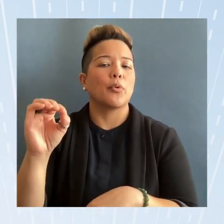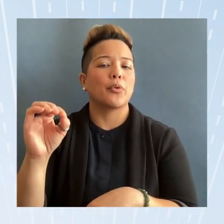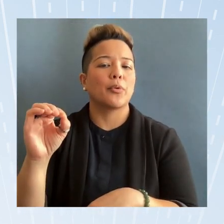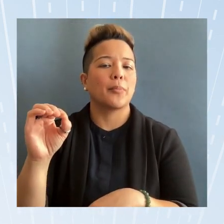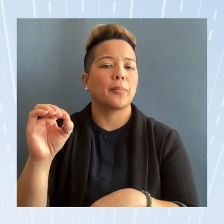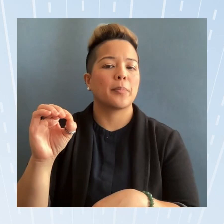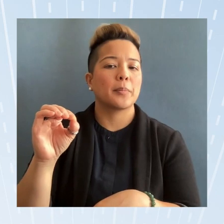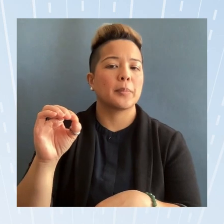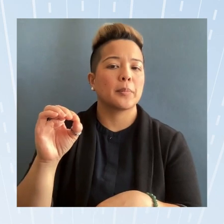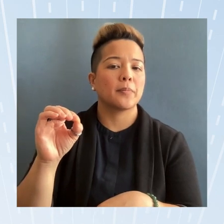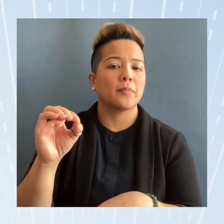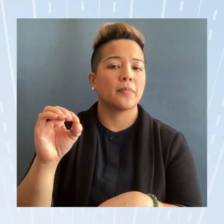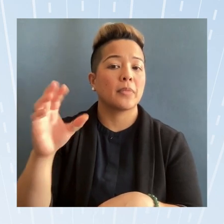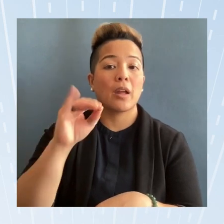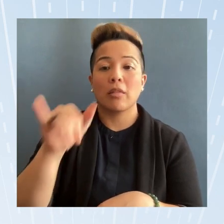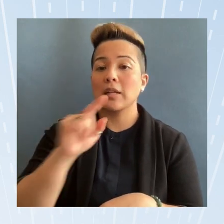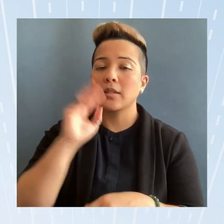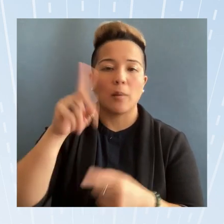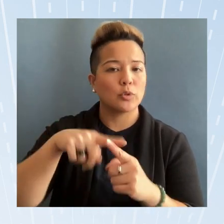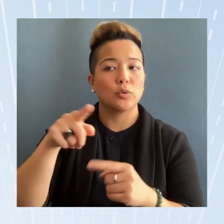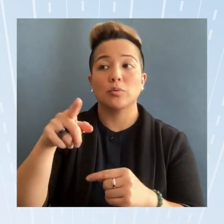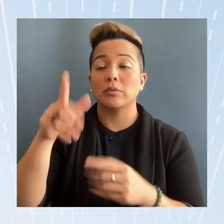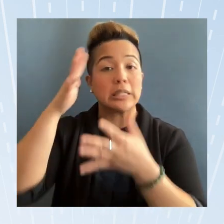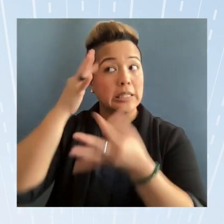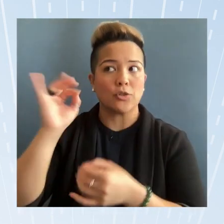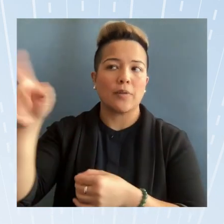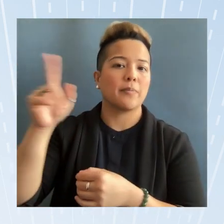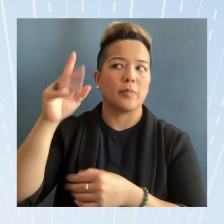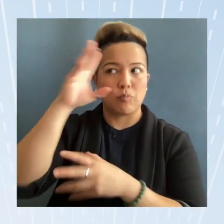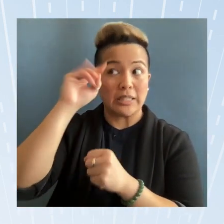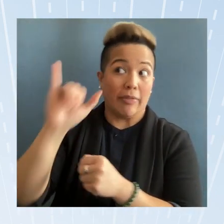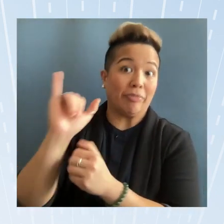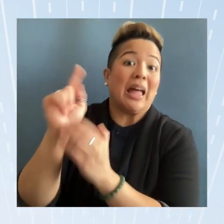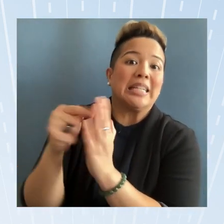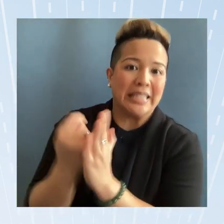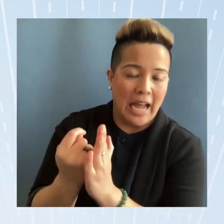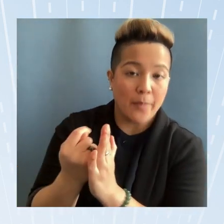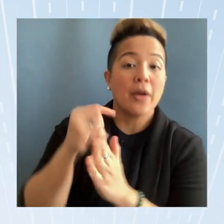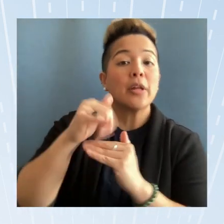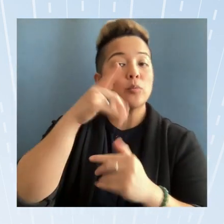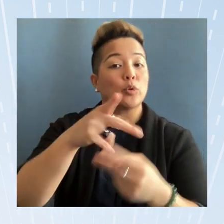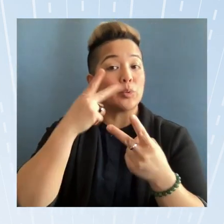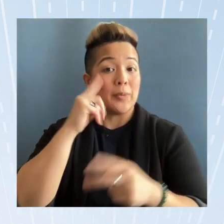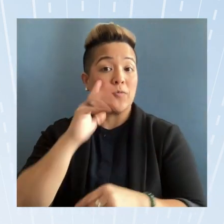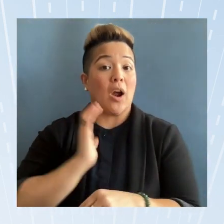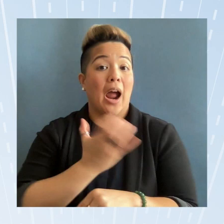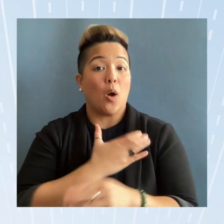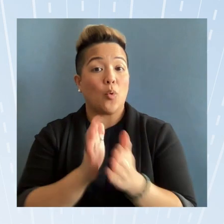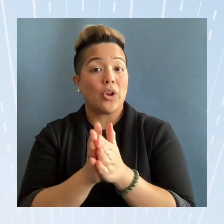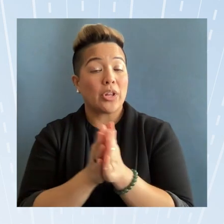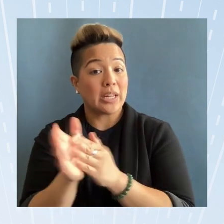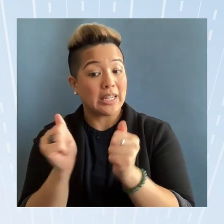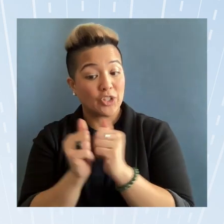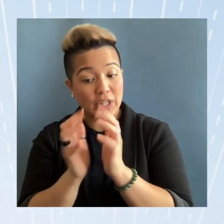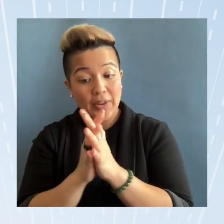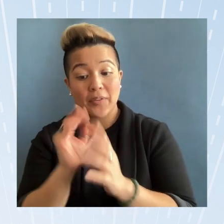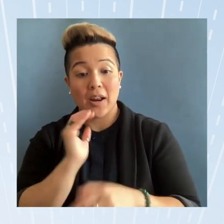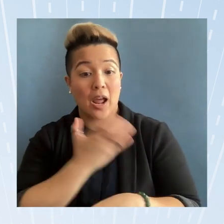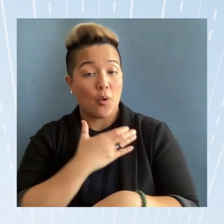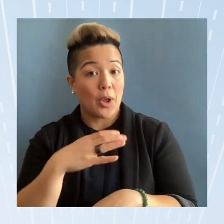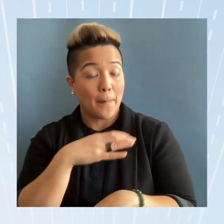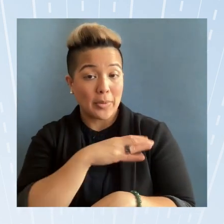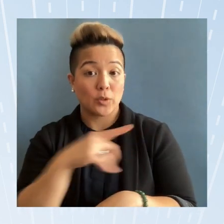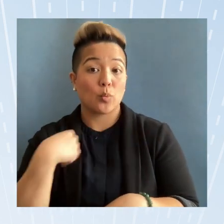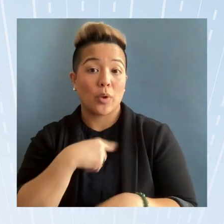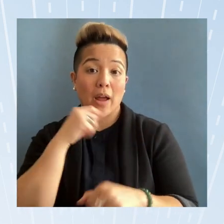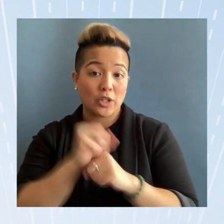you know and that is up to the discretion of the president at the time so that is why you see for our initiative and our commission we have actually moved